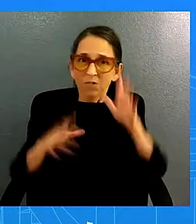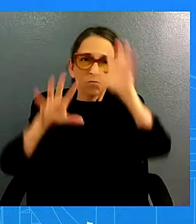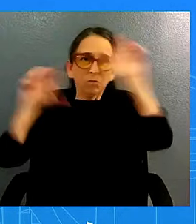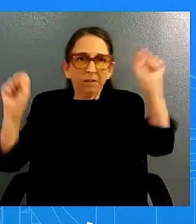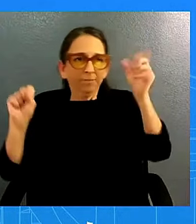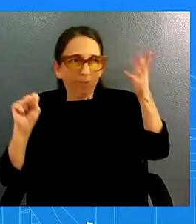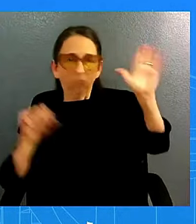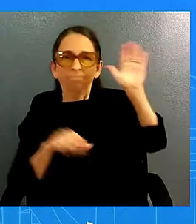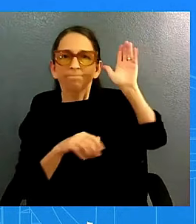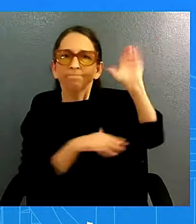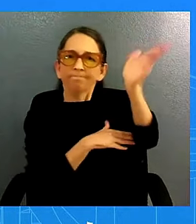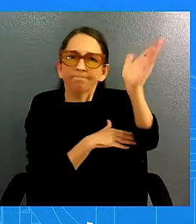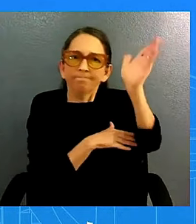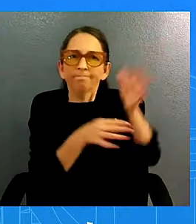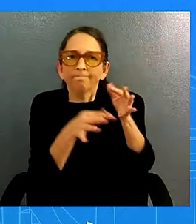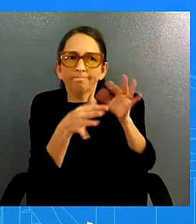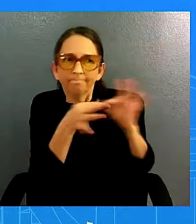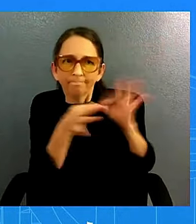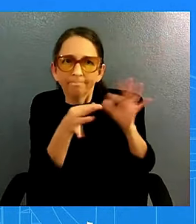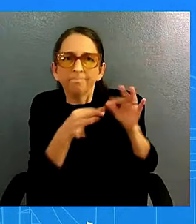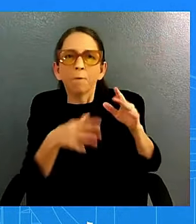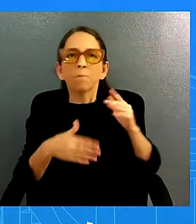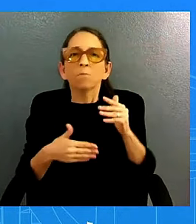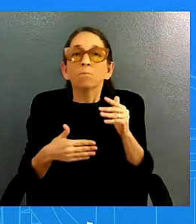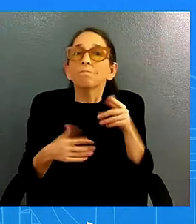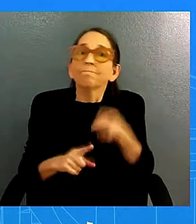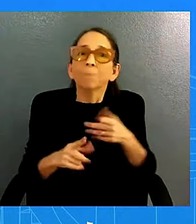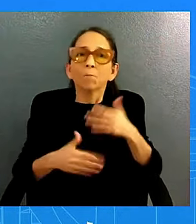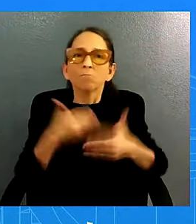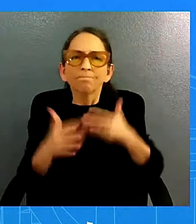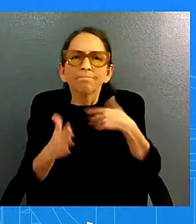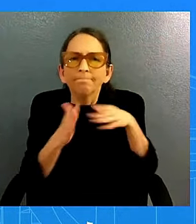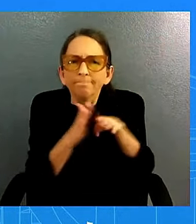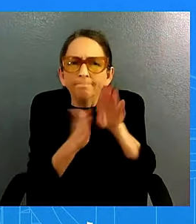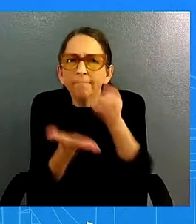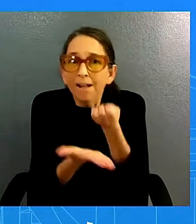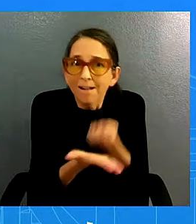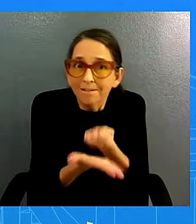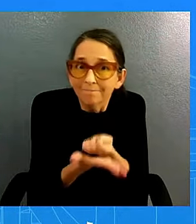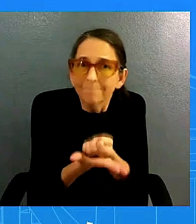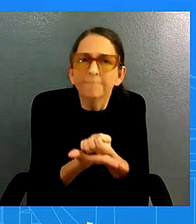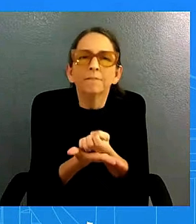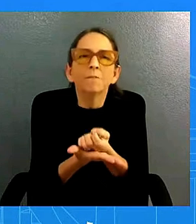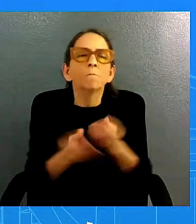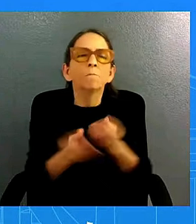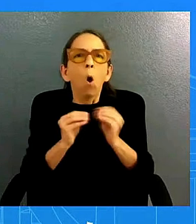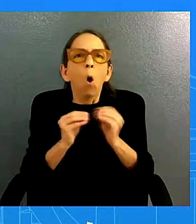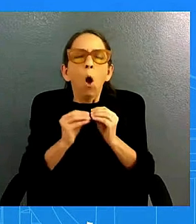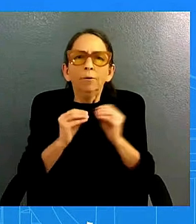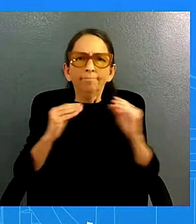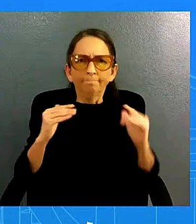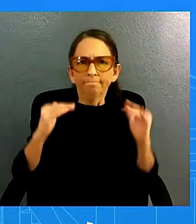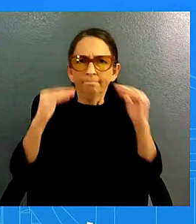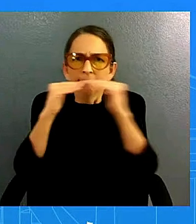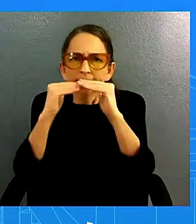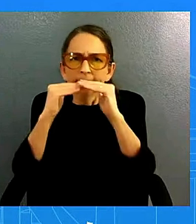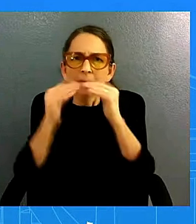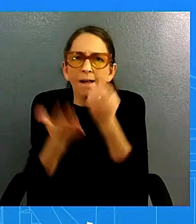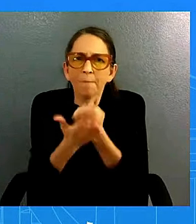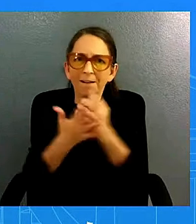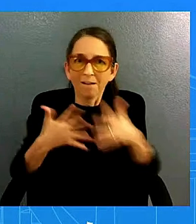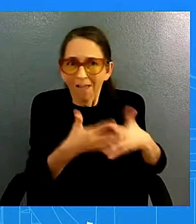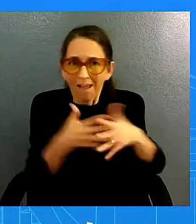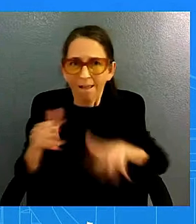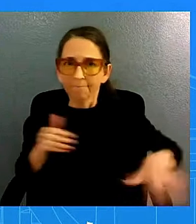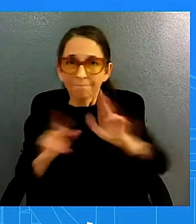helping to build a more prosperous and equitable economy on behalf of the american people he described that progress in terms of sustained low